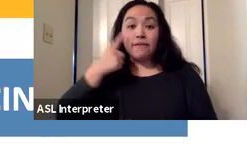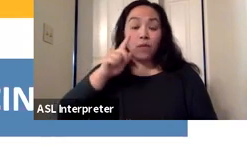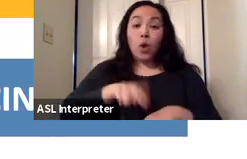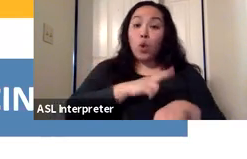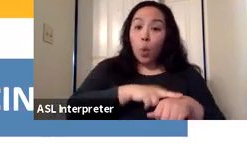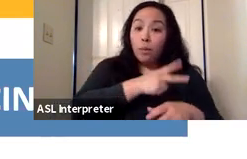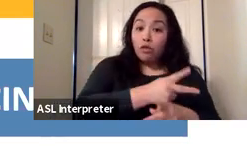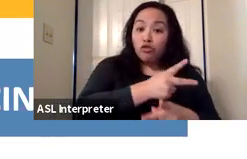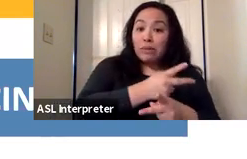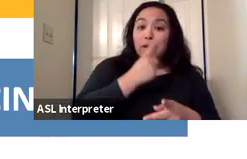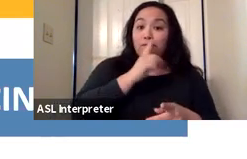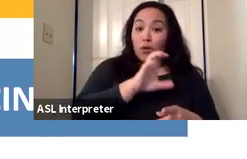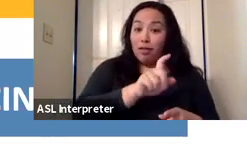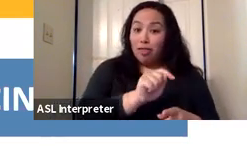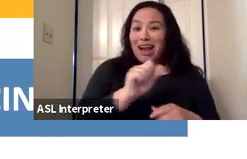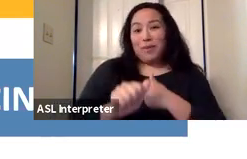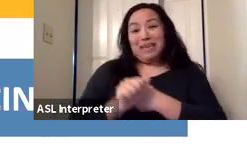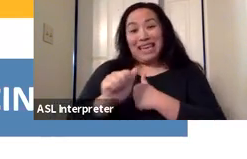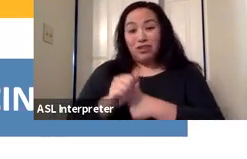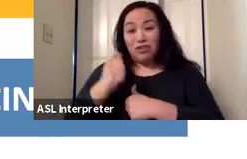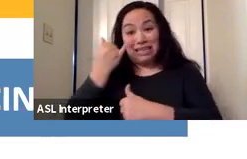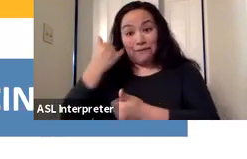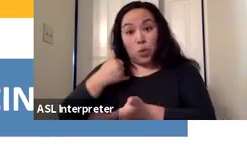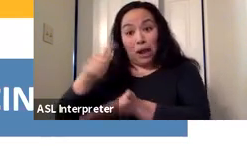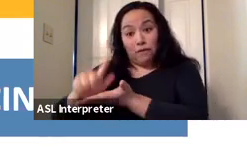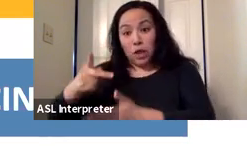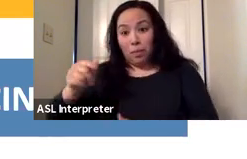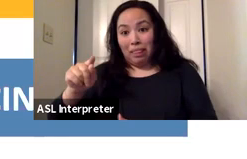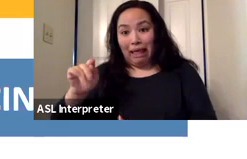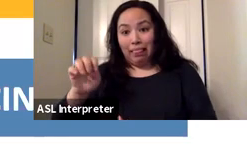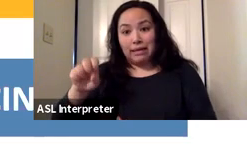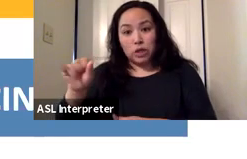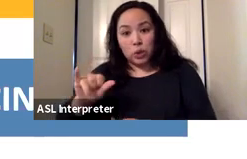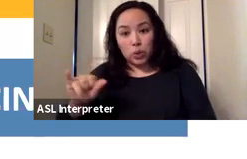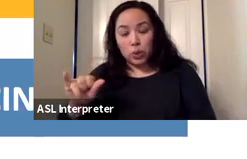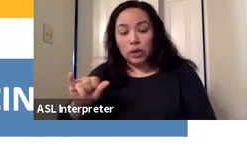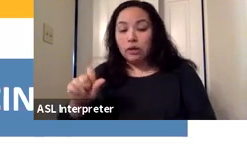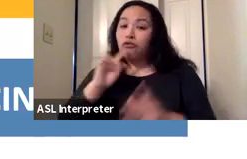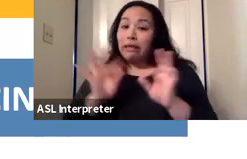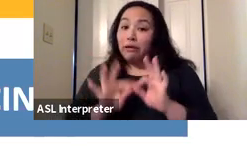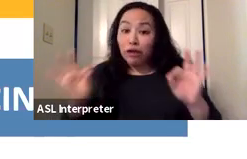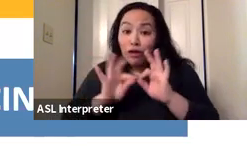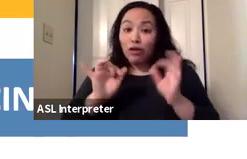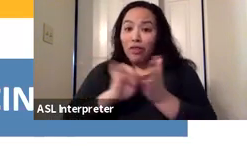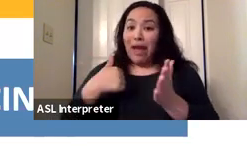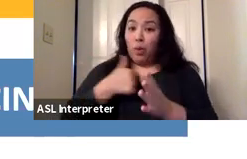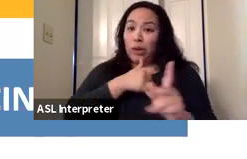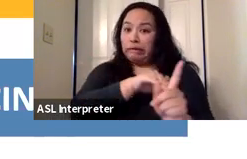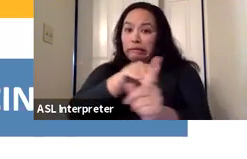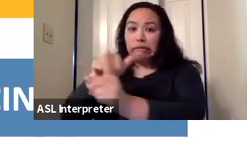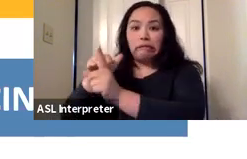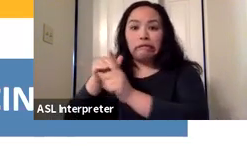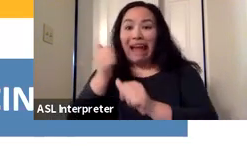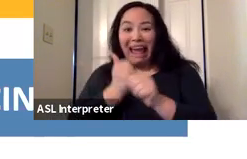actually be dangerous because of the low platelets. And so really, it was critical that we get everyone's attention immediately, so